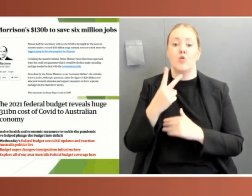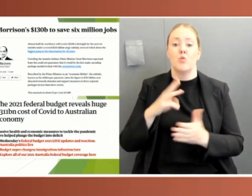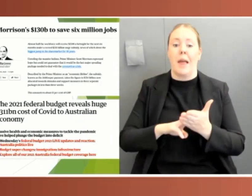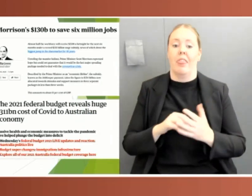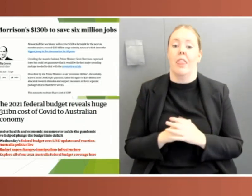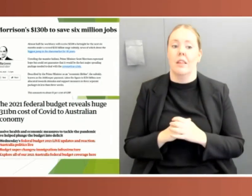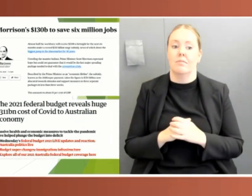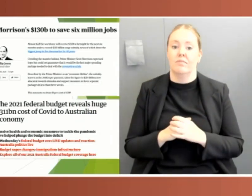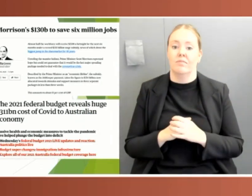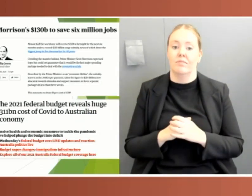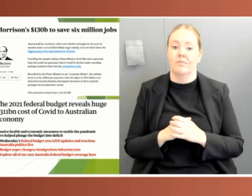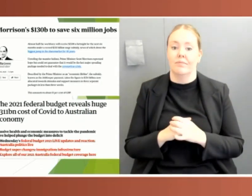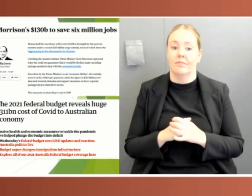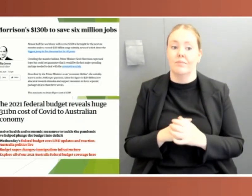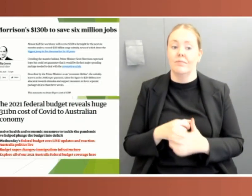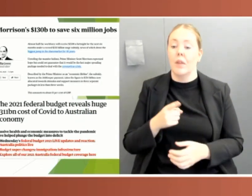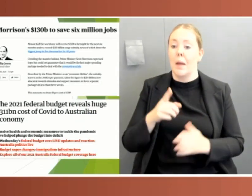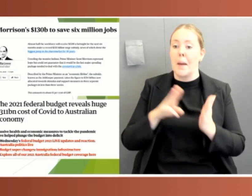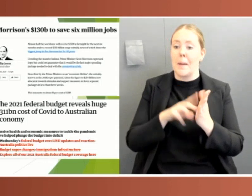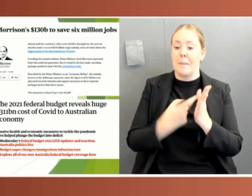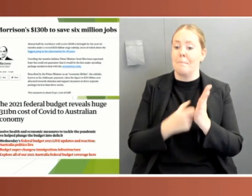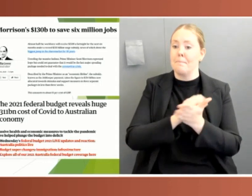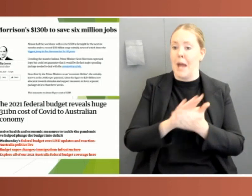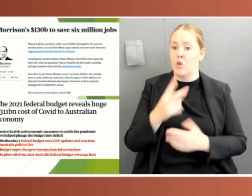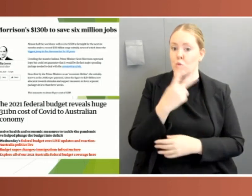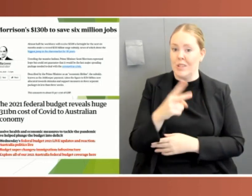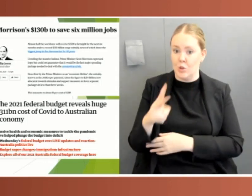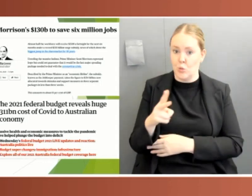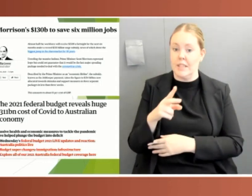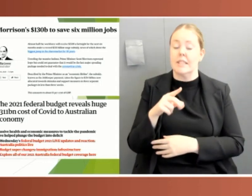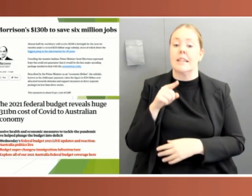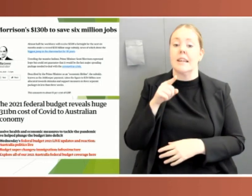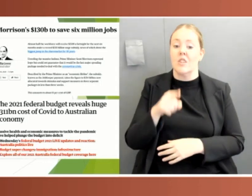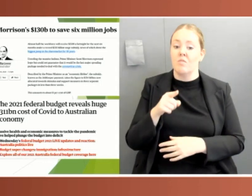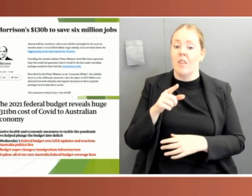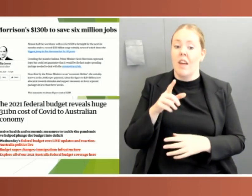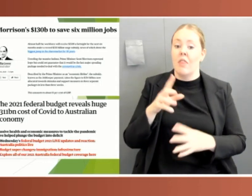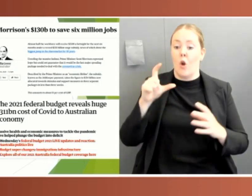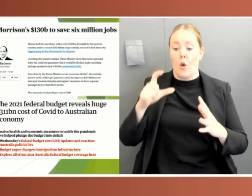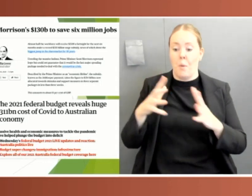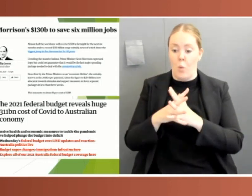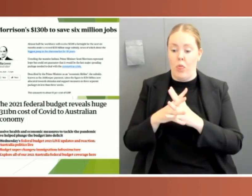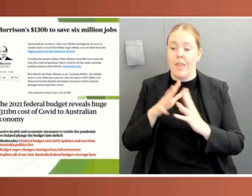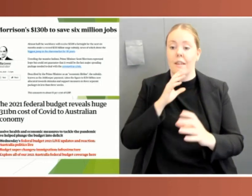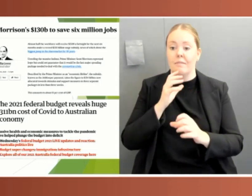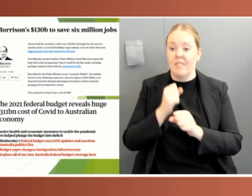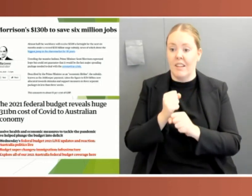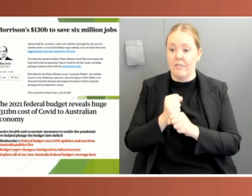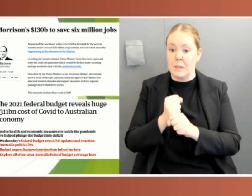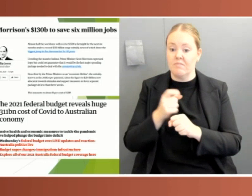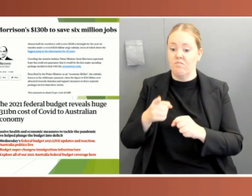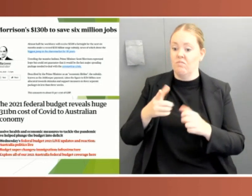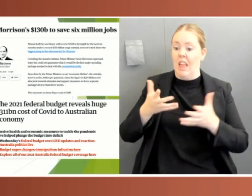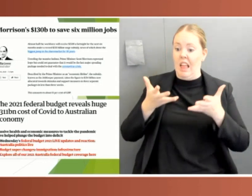23rd of March 2020, the Commonwealth Parliament passed legislation authorising $66 billion in spending. At the very next sitting, on the 8th of April,